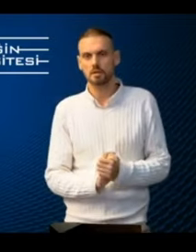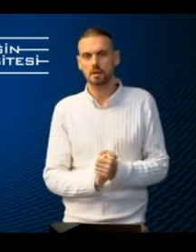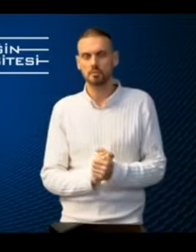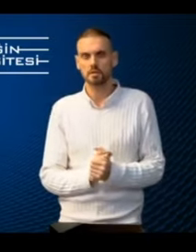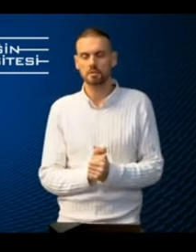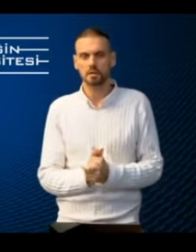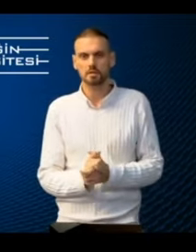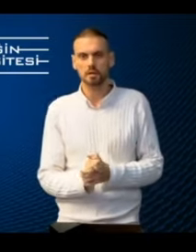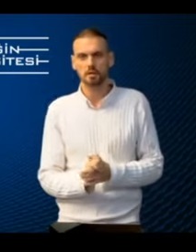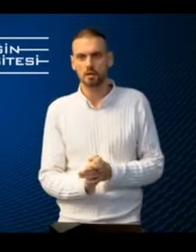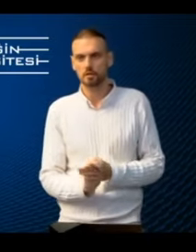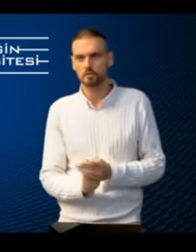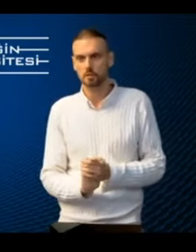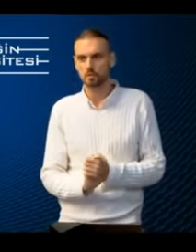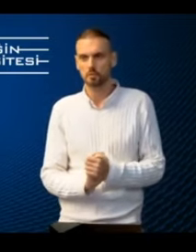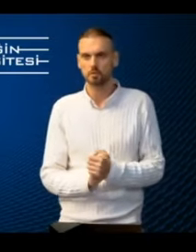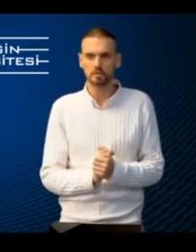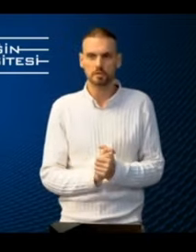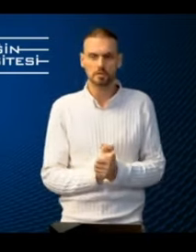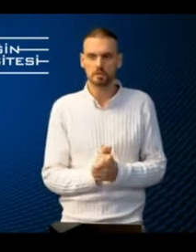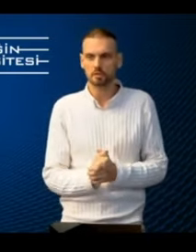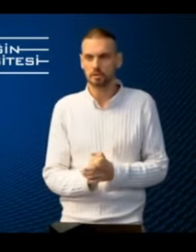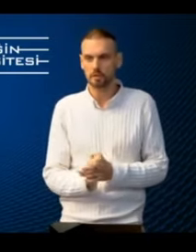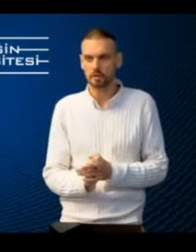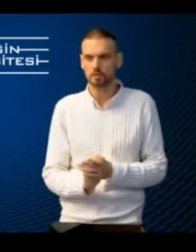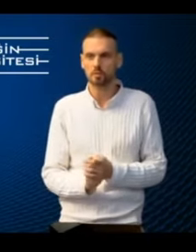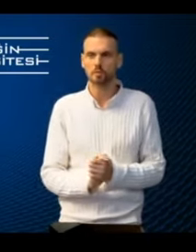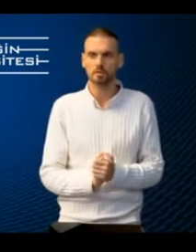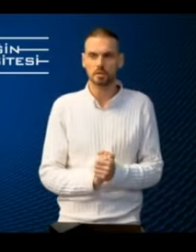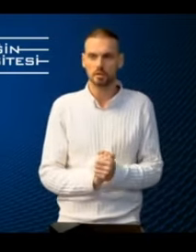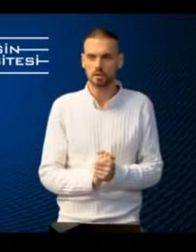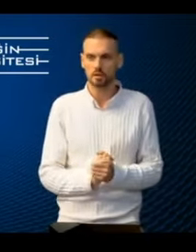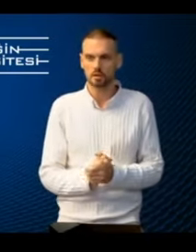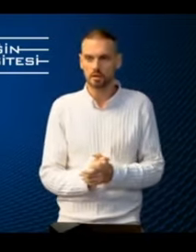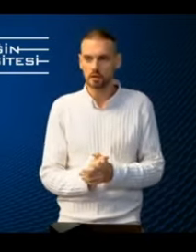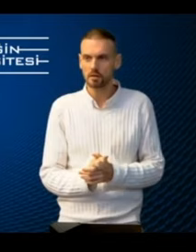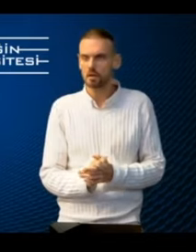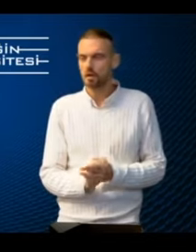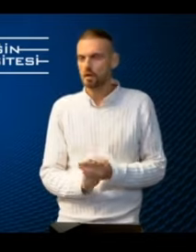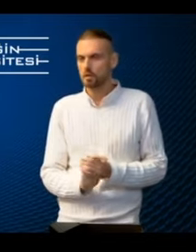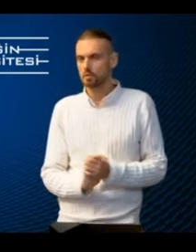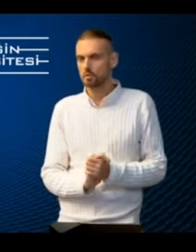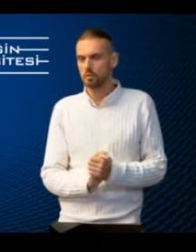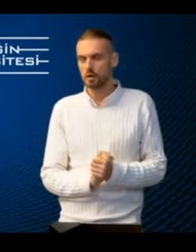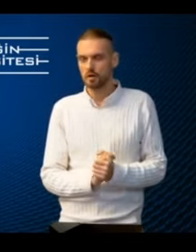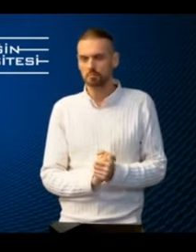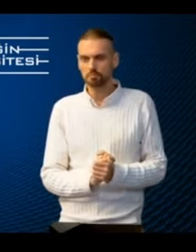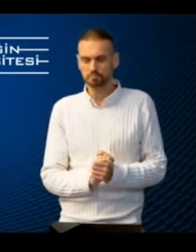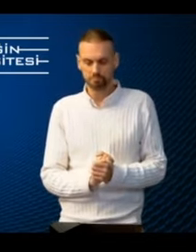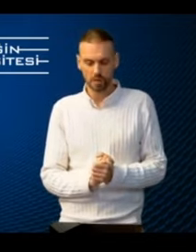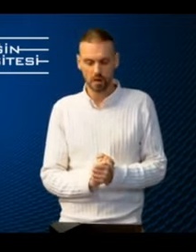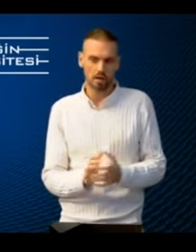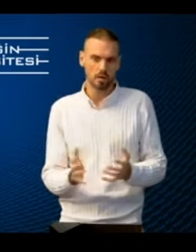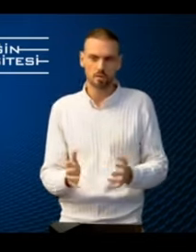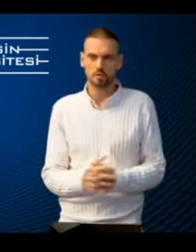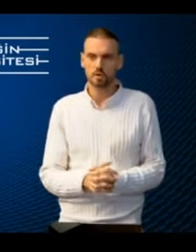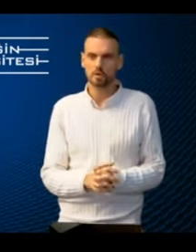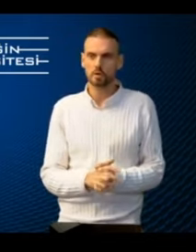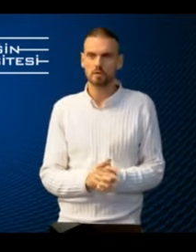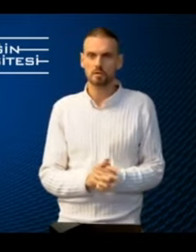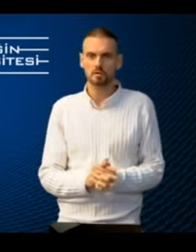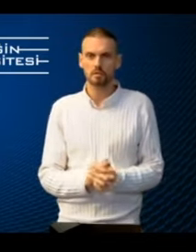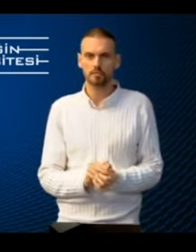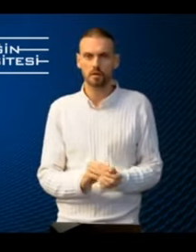it's a medium sized airline from the Baltic region, headquartered in Riga, who are our